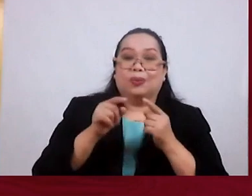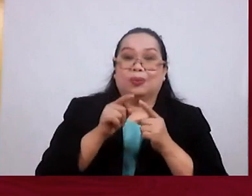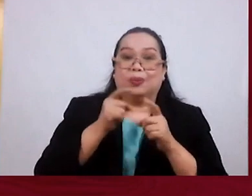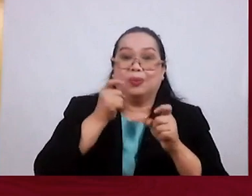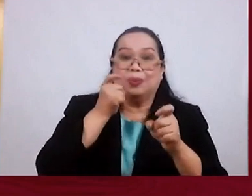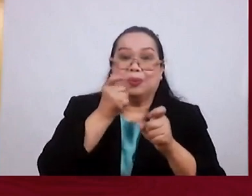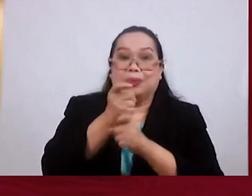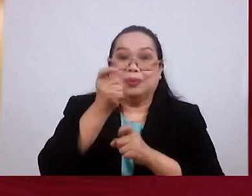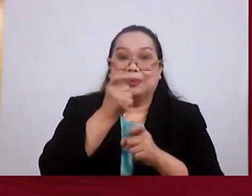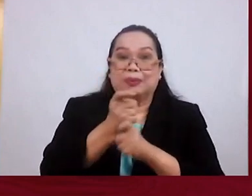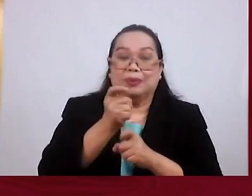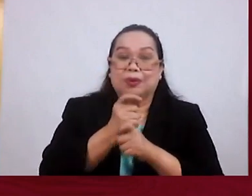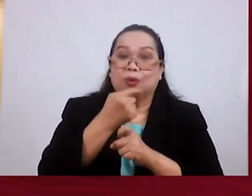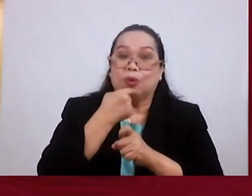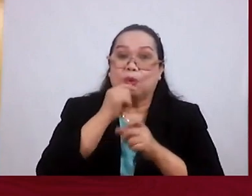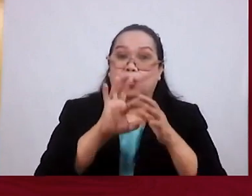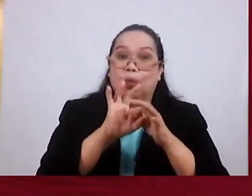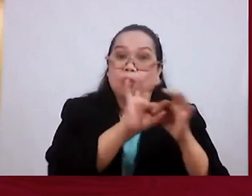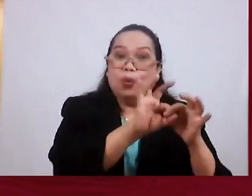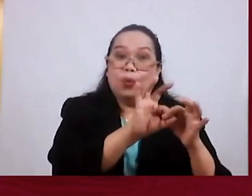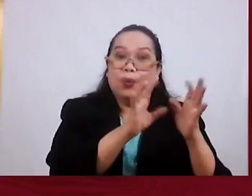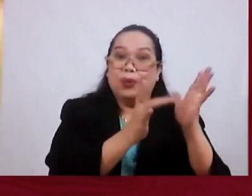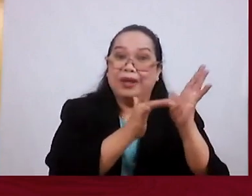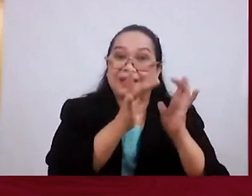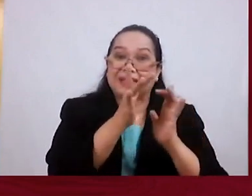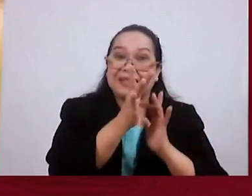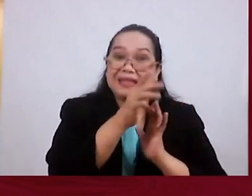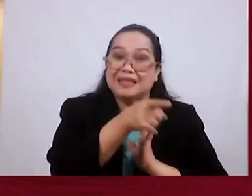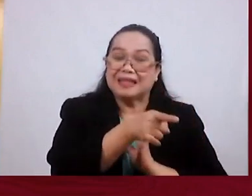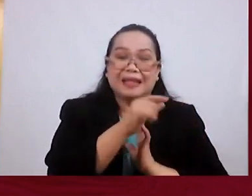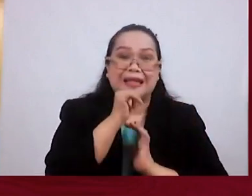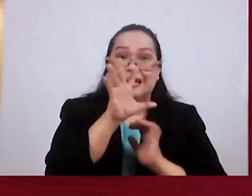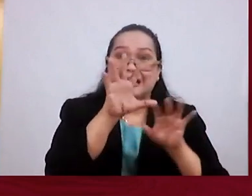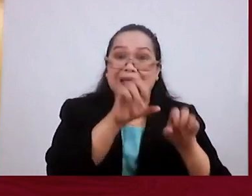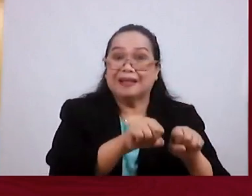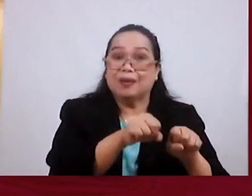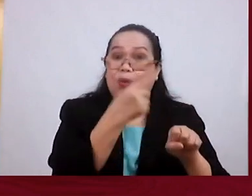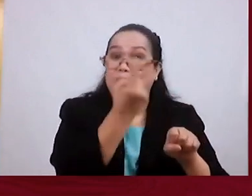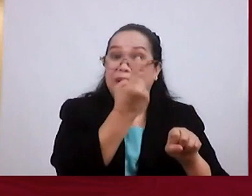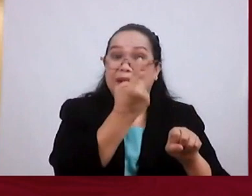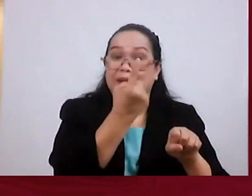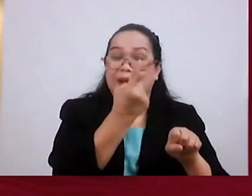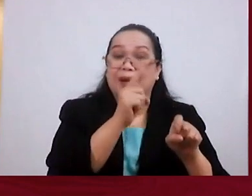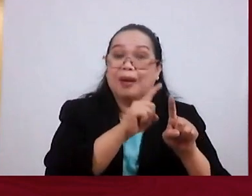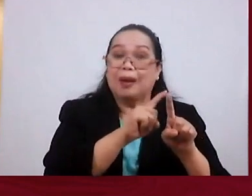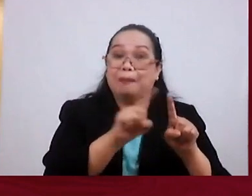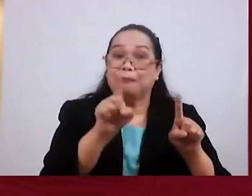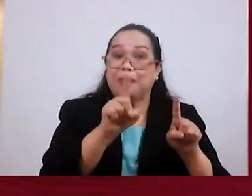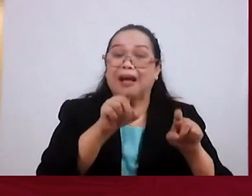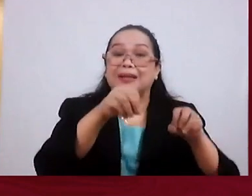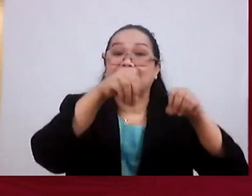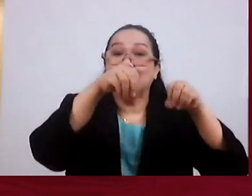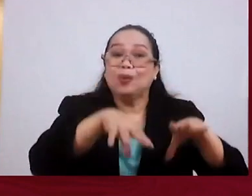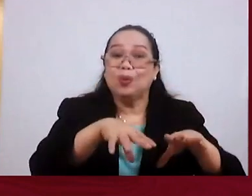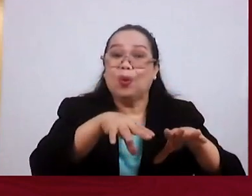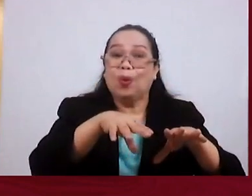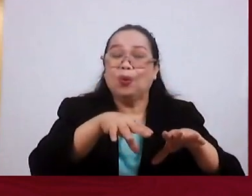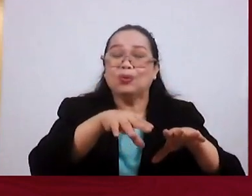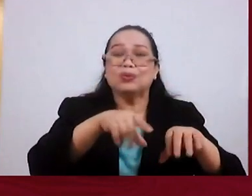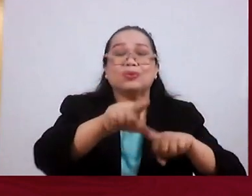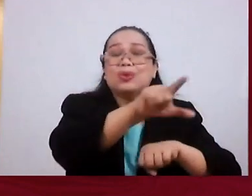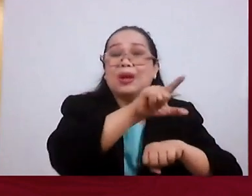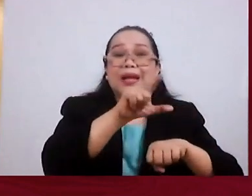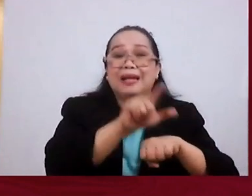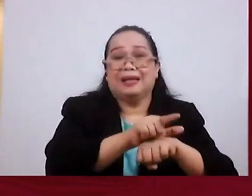Persecution Where Those Who Were Identified As Christians Were Not Just Arrested Friends They Lost Their Homes